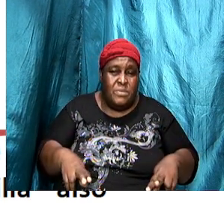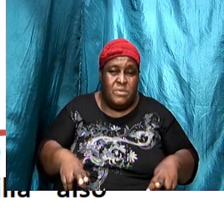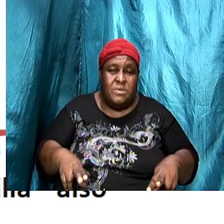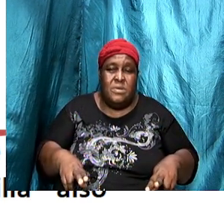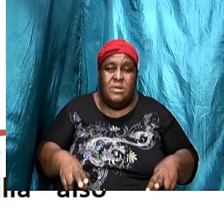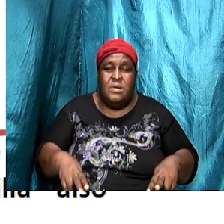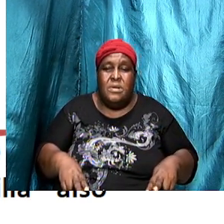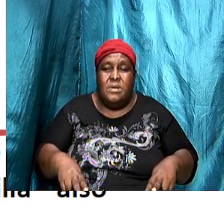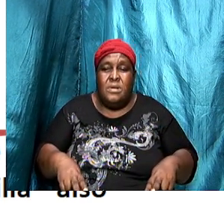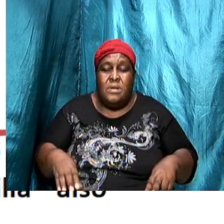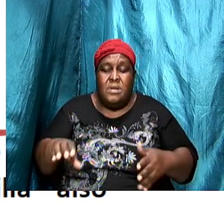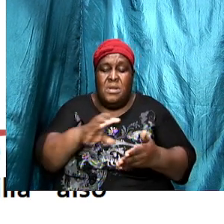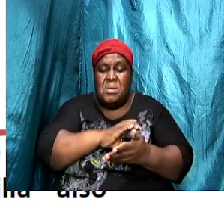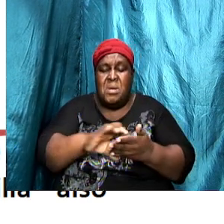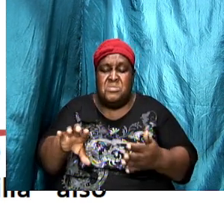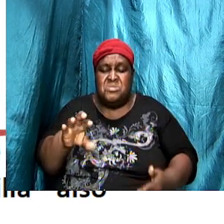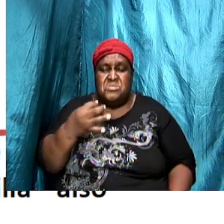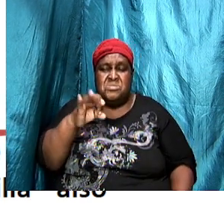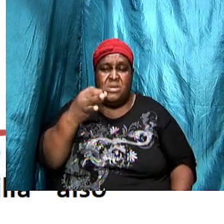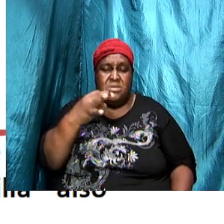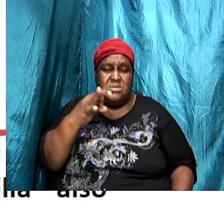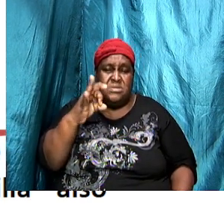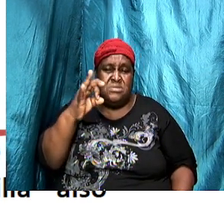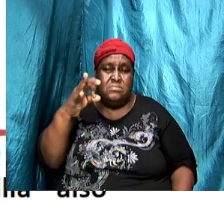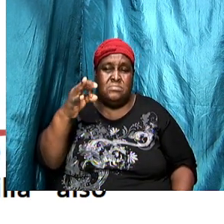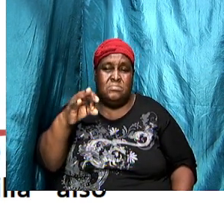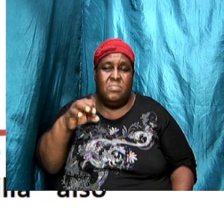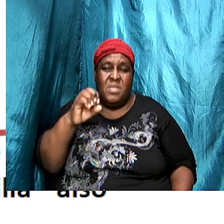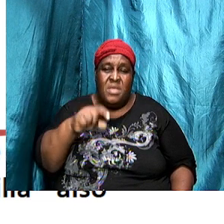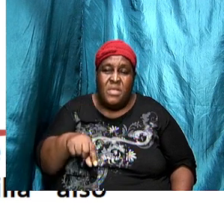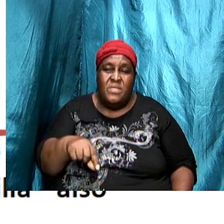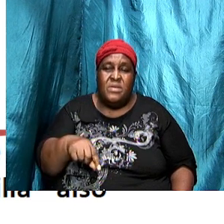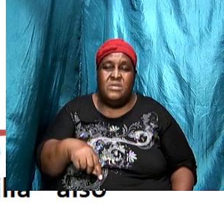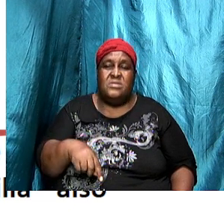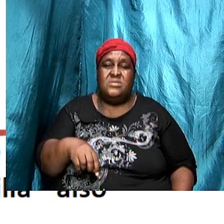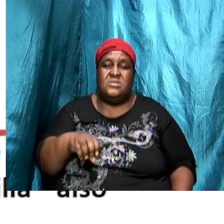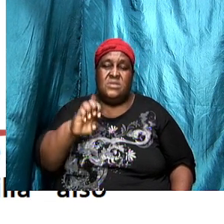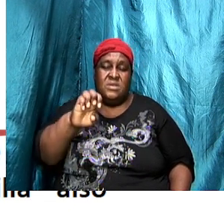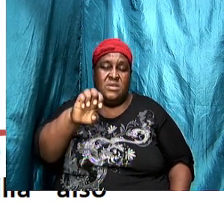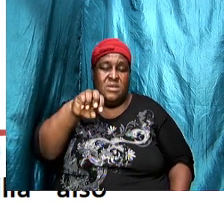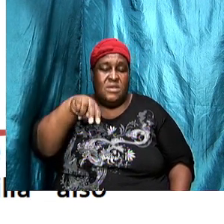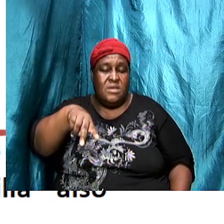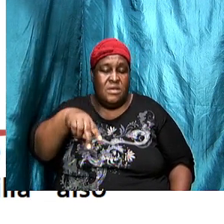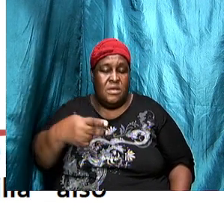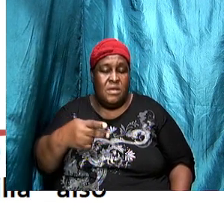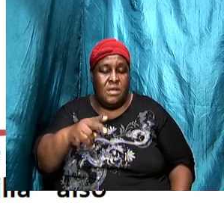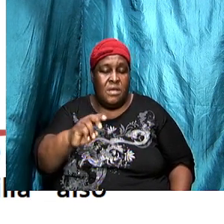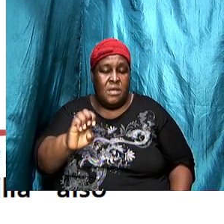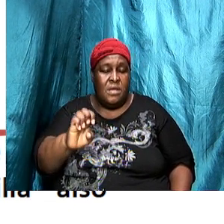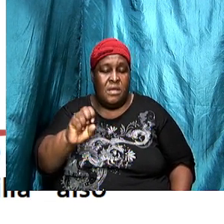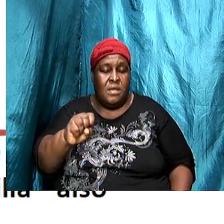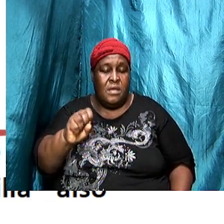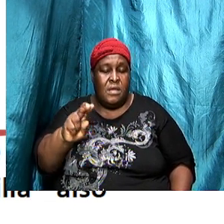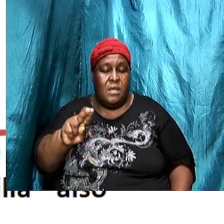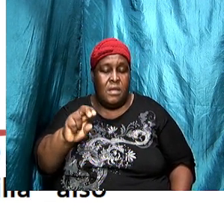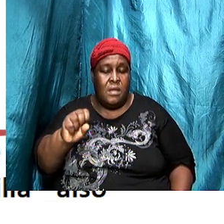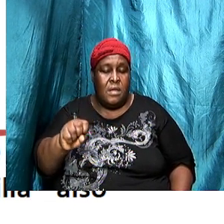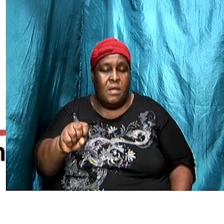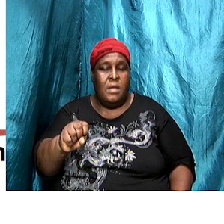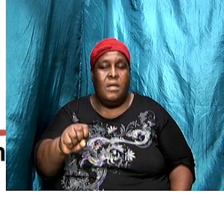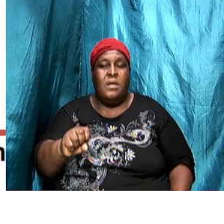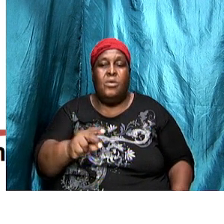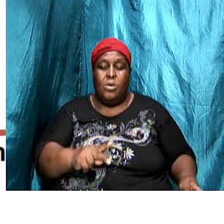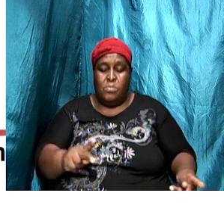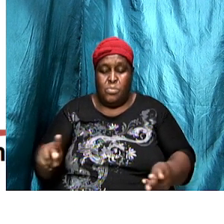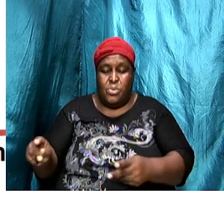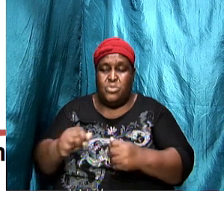that in Acts chapter 19 this Ephesian church was literally planted or put